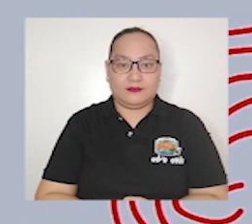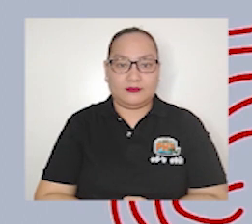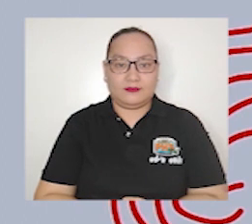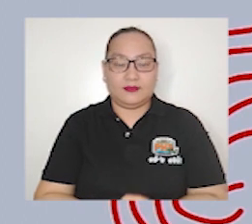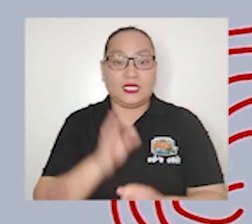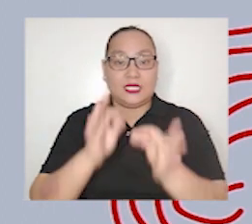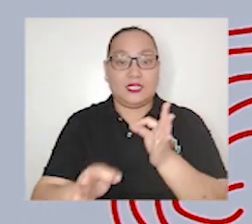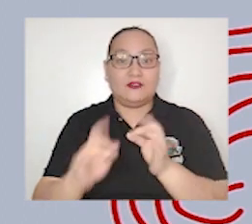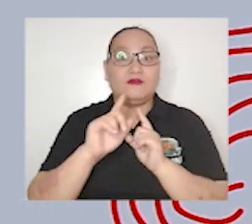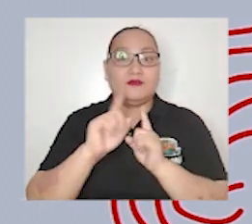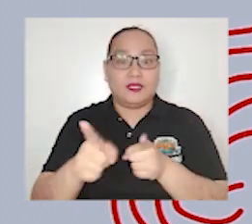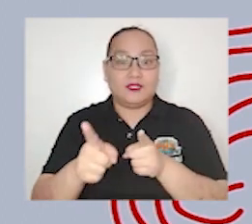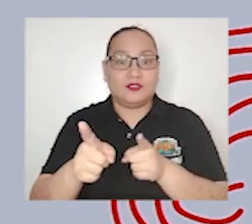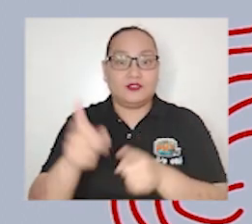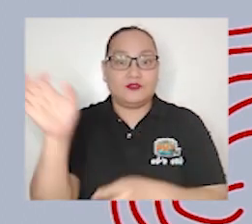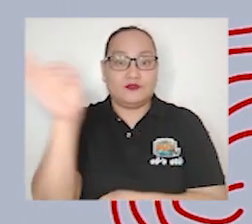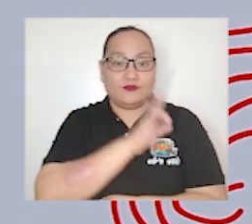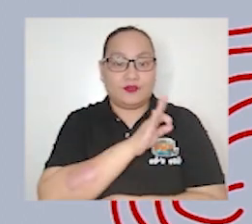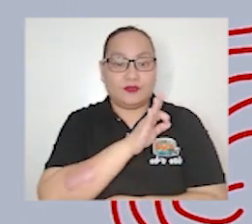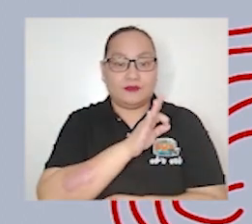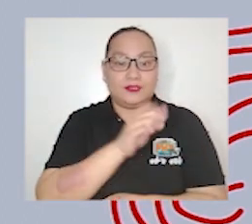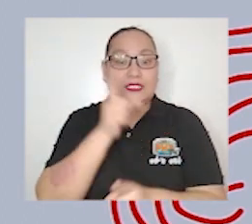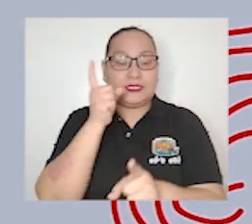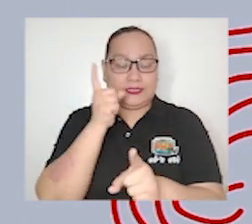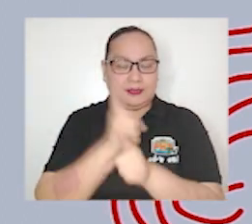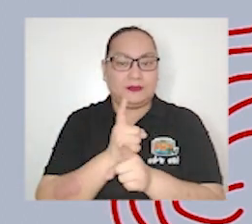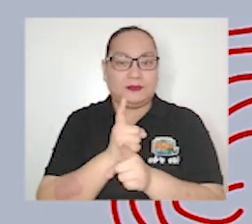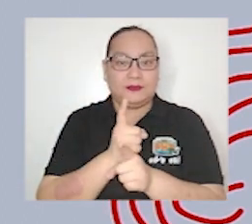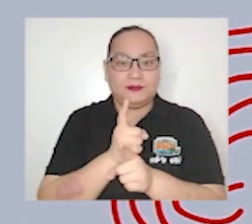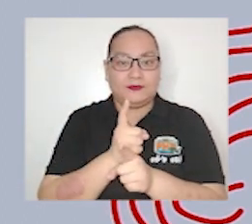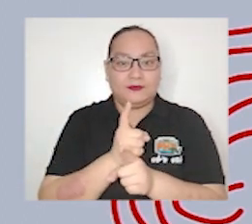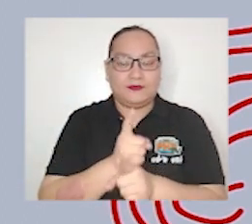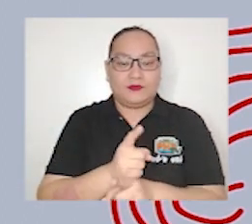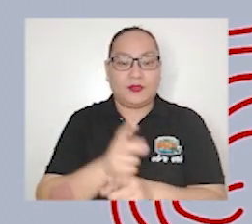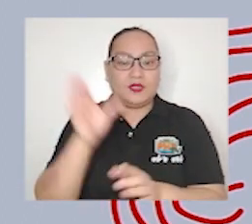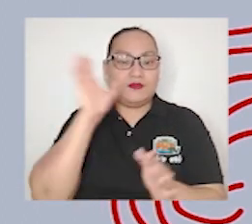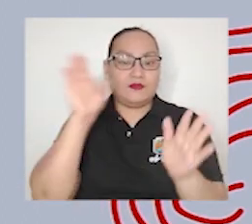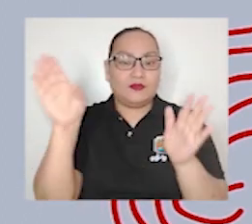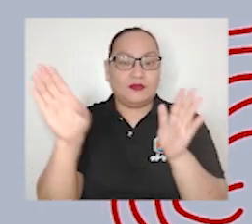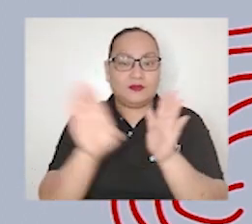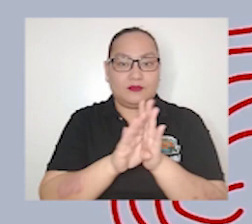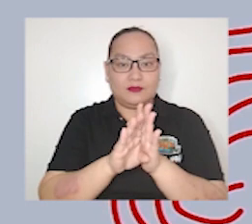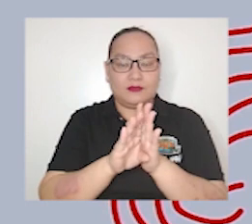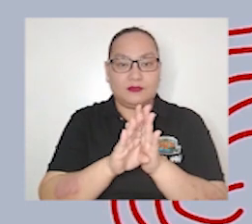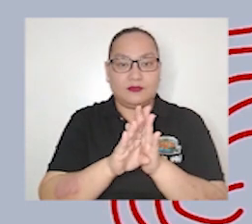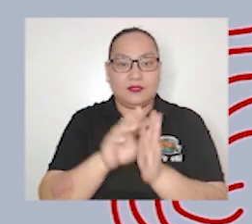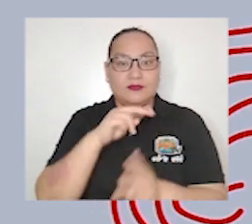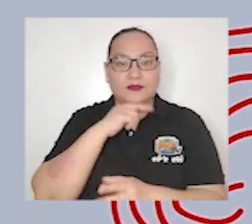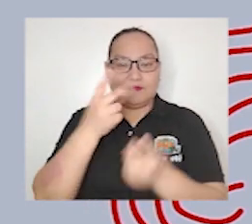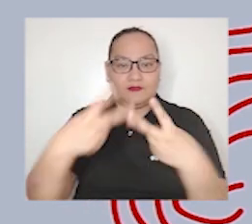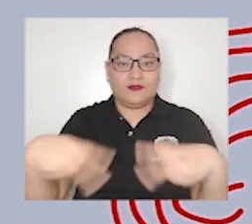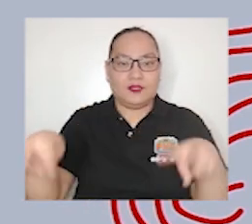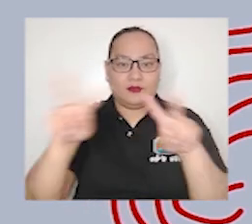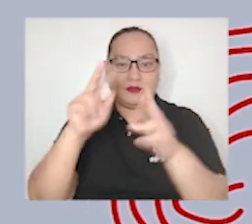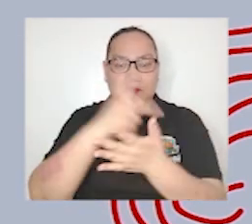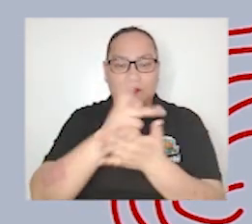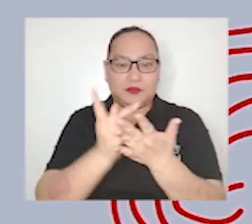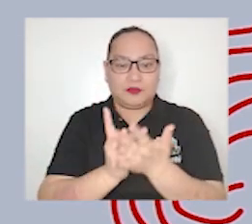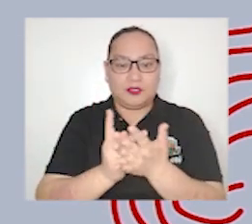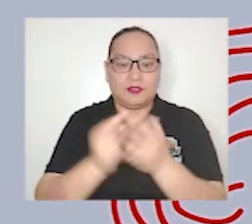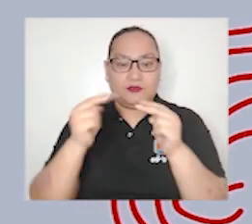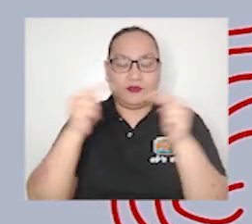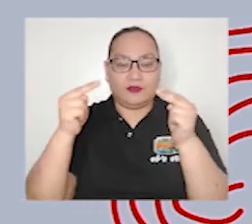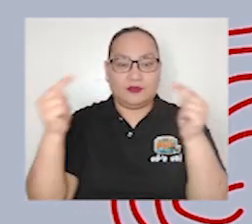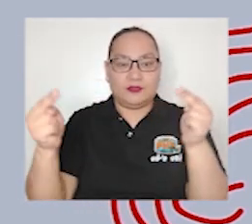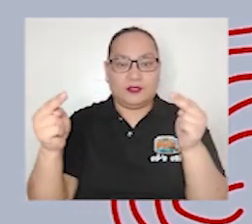if your answer is false you're correct photographs are invaluable parts of the news